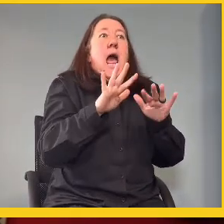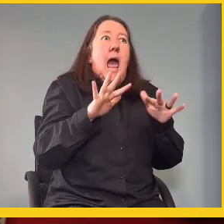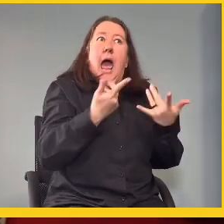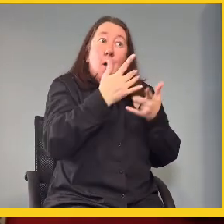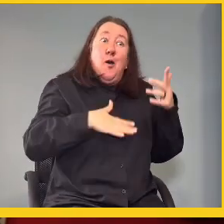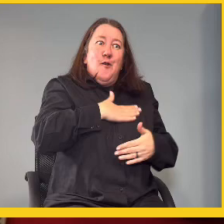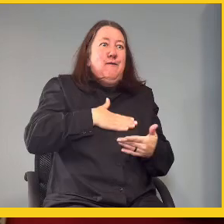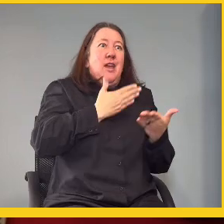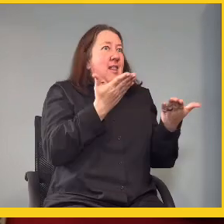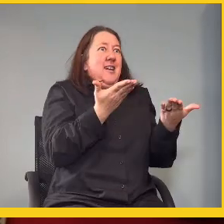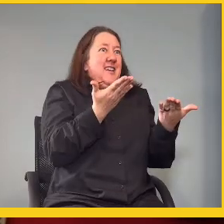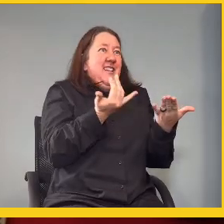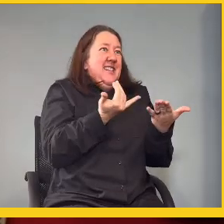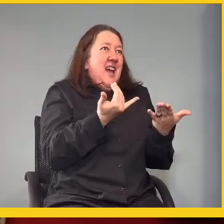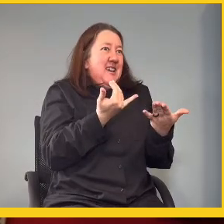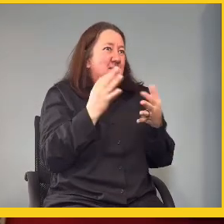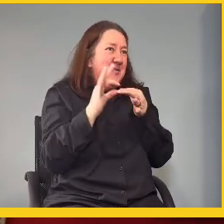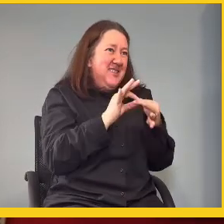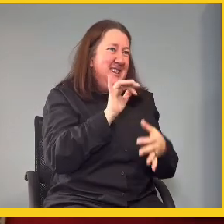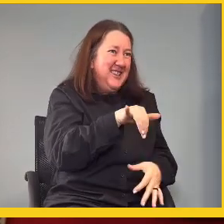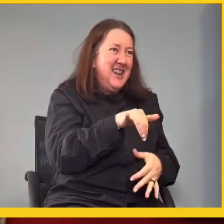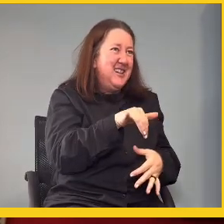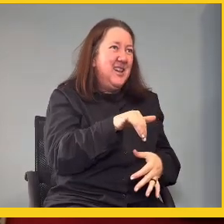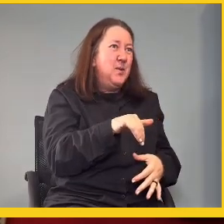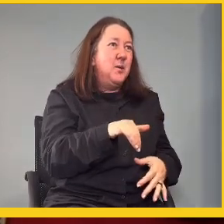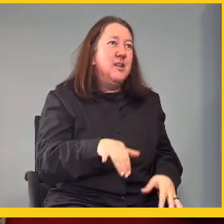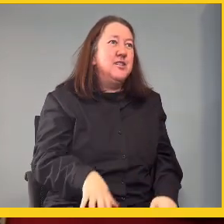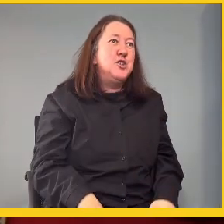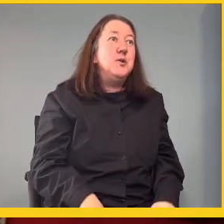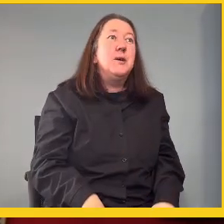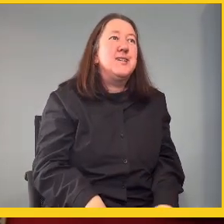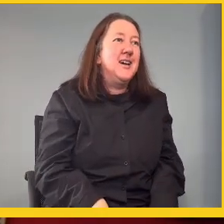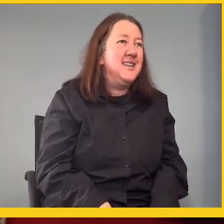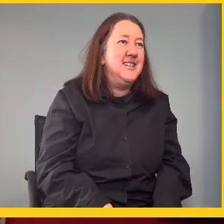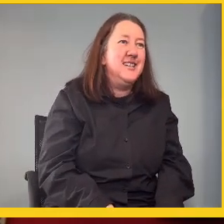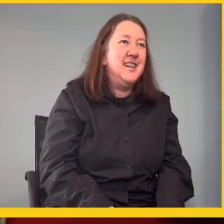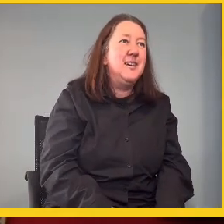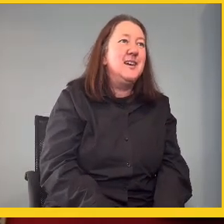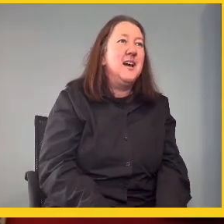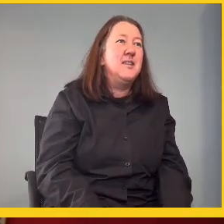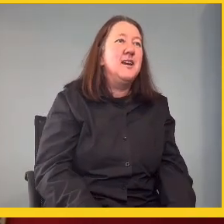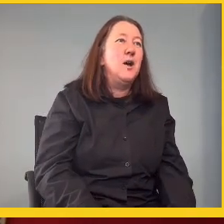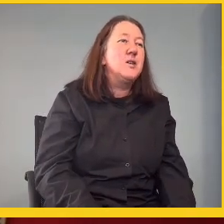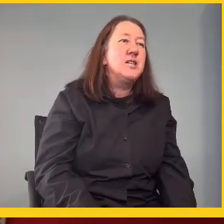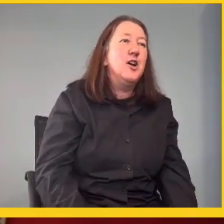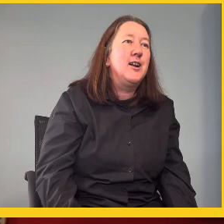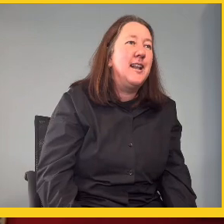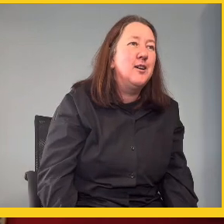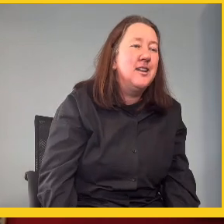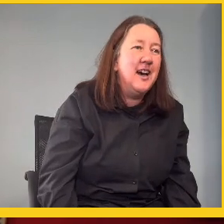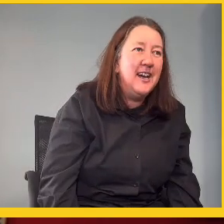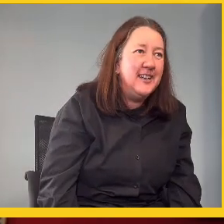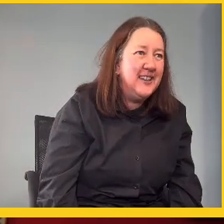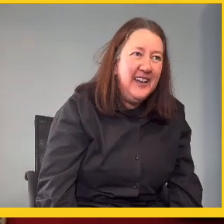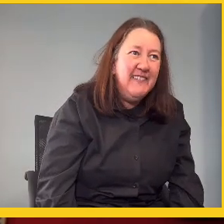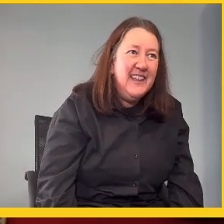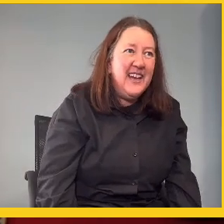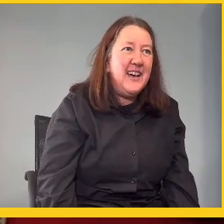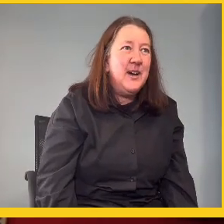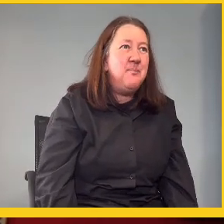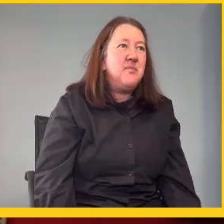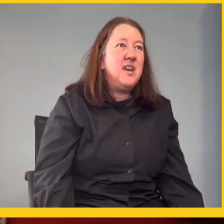how are you feeling, like, you know, with regards to that? Like, I'm pretty sure. Well, too excited. You were super excited. think I was still on cloud nine.